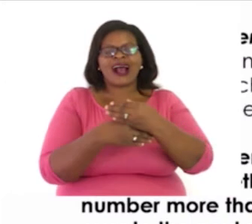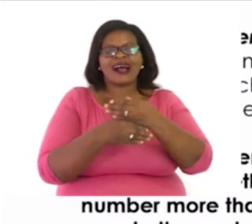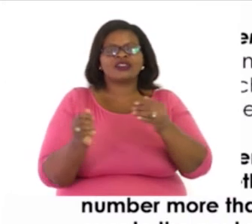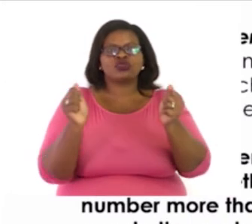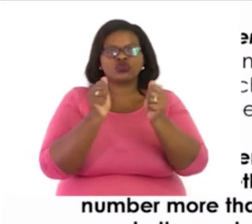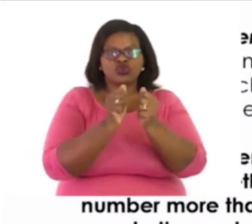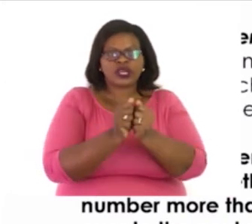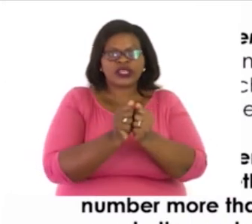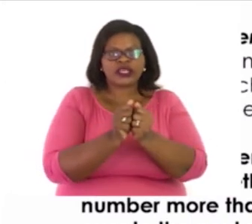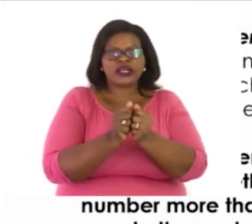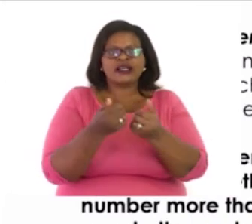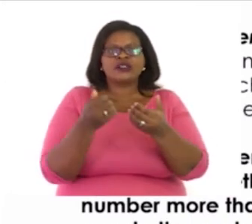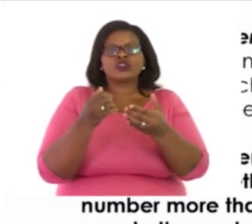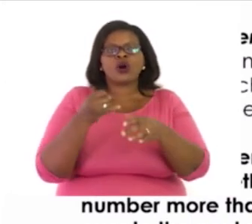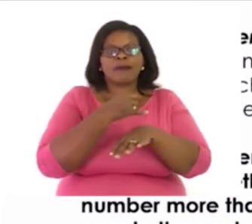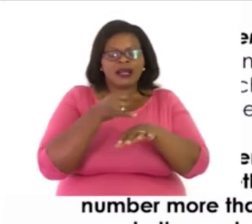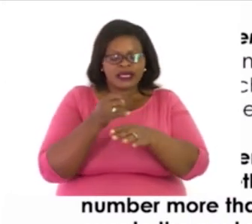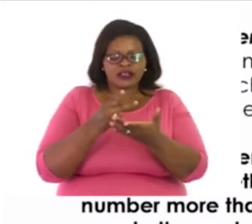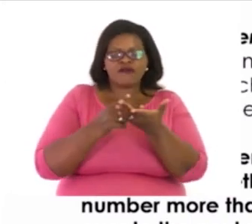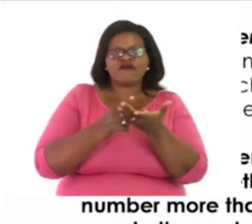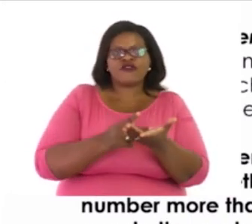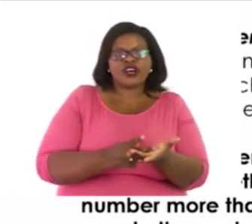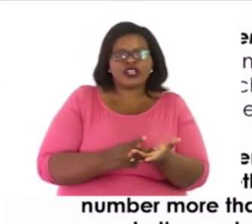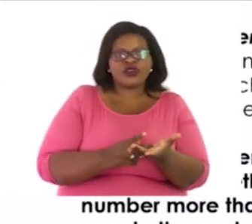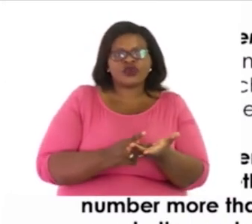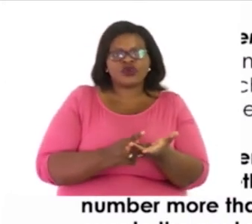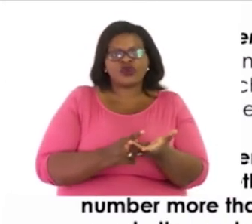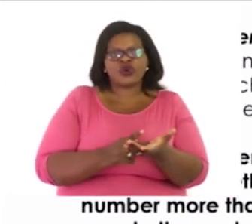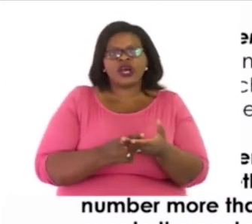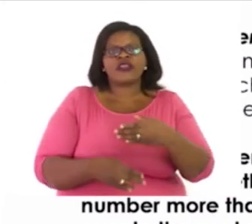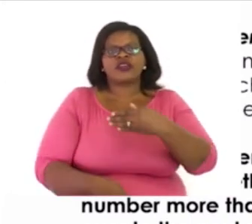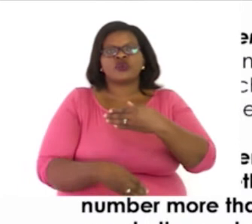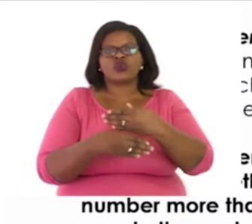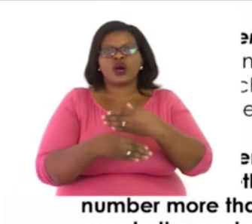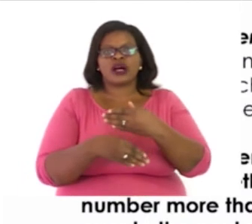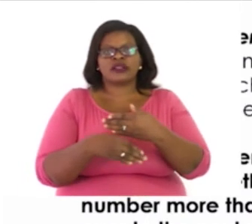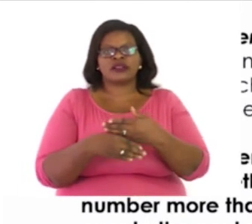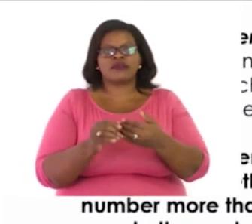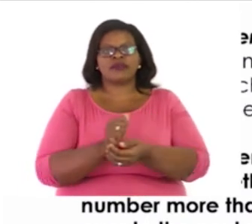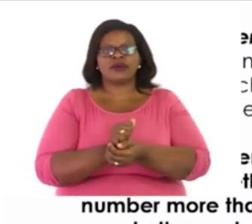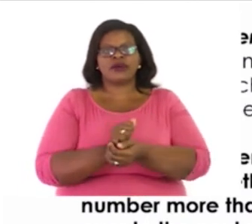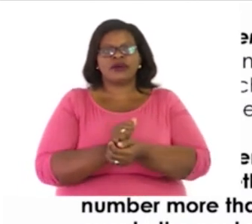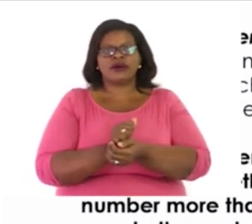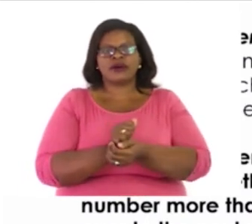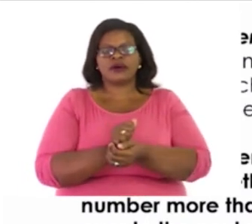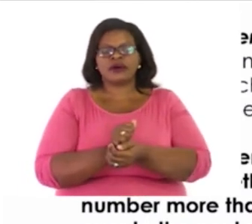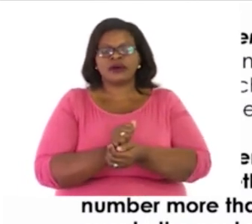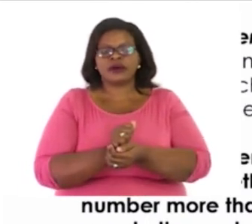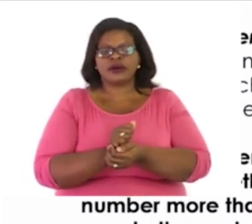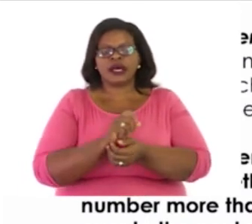place value and ends up with a number more than 10, then you write the unit